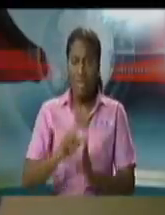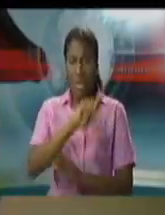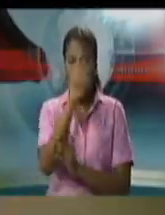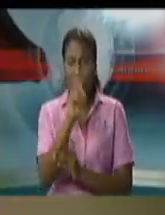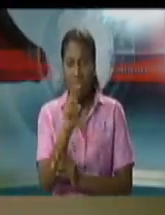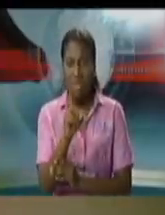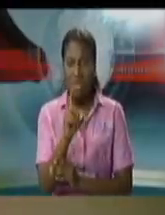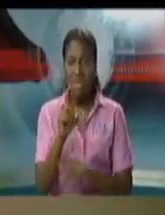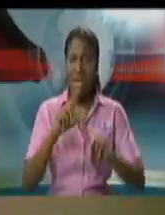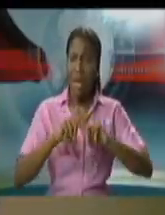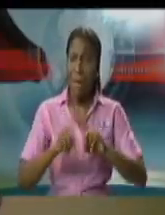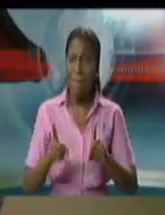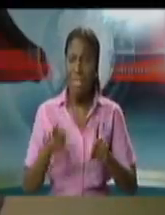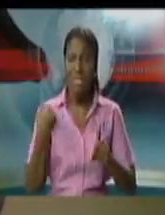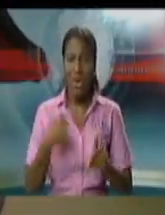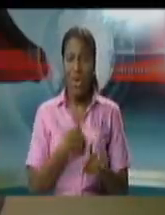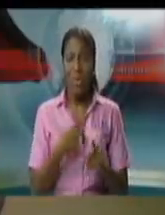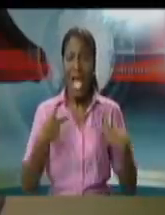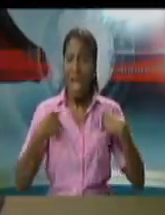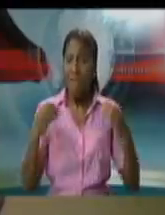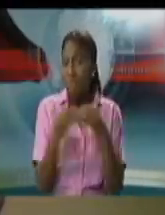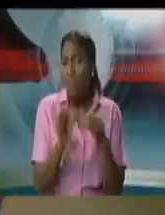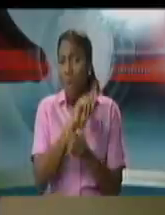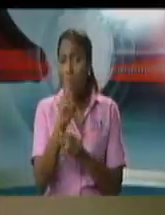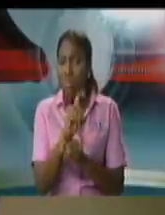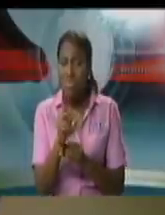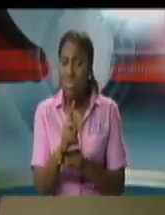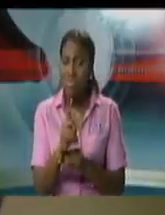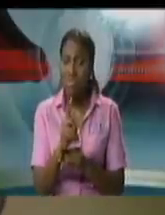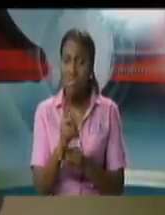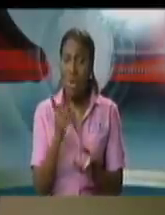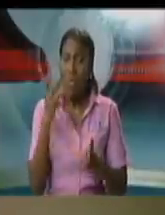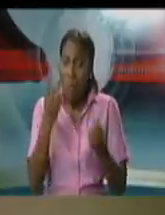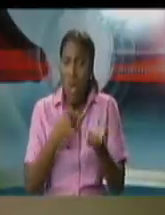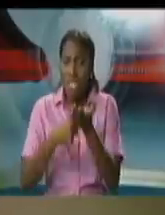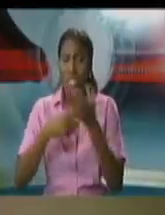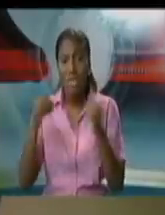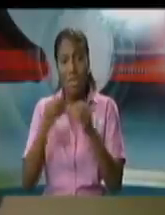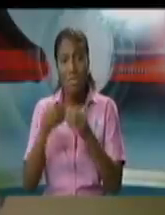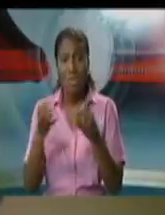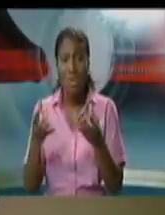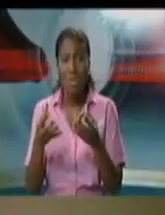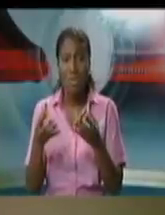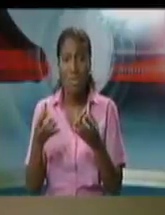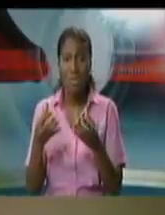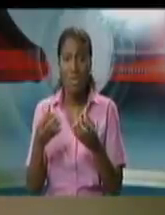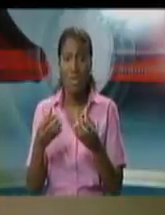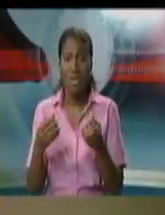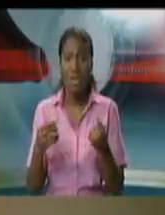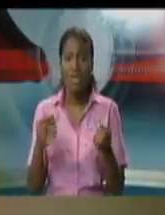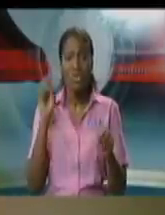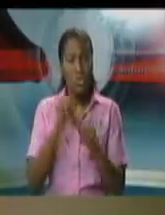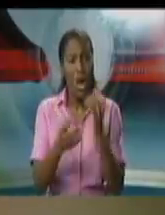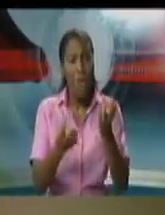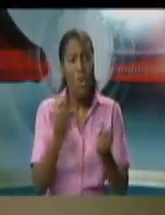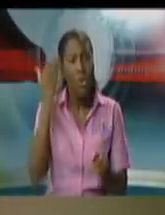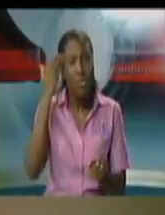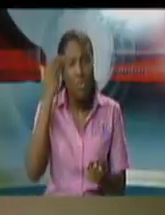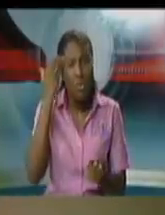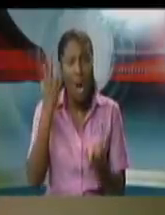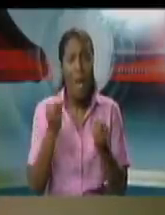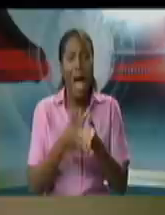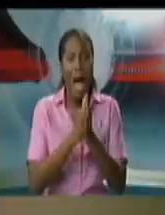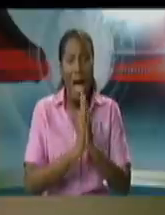constrained and a matt did send um a release recently you know what is the issues so i just wanted to find out if um